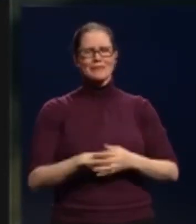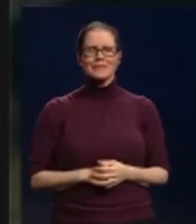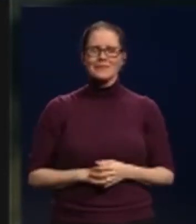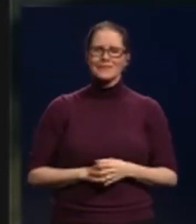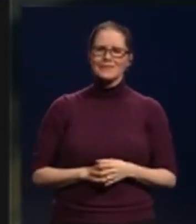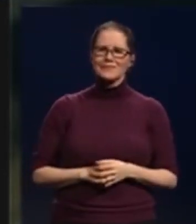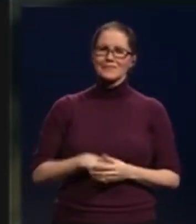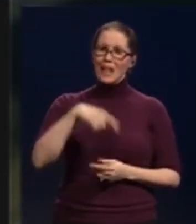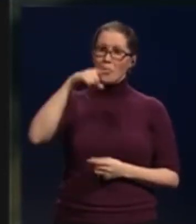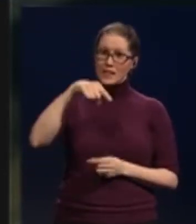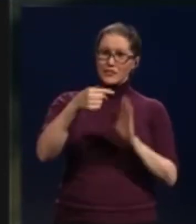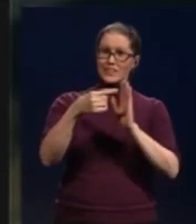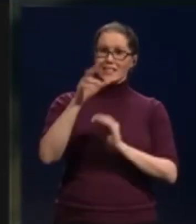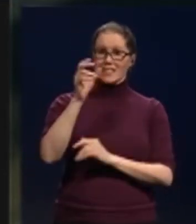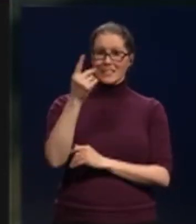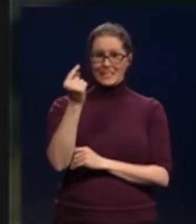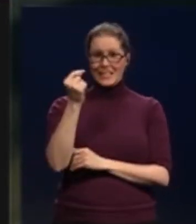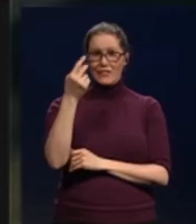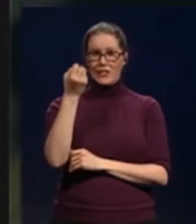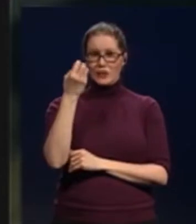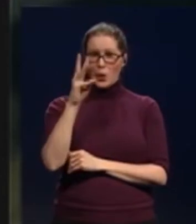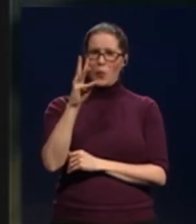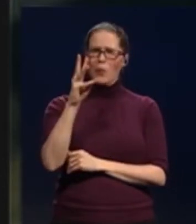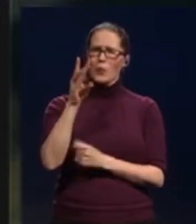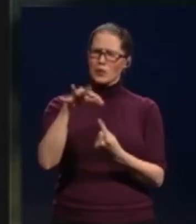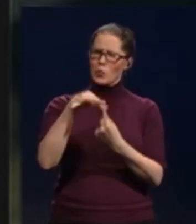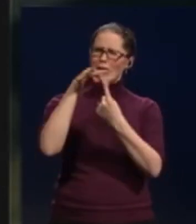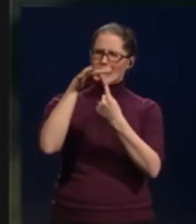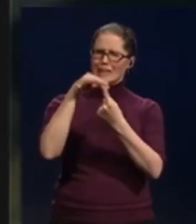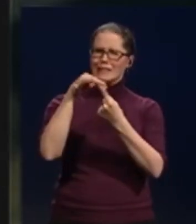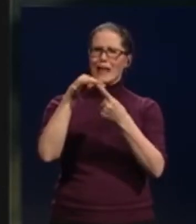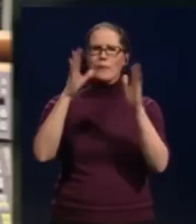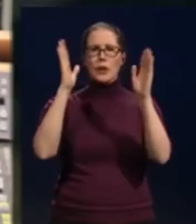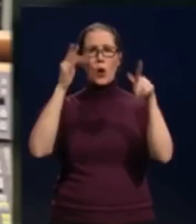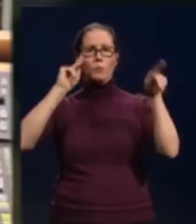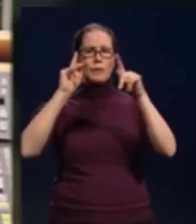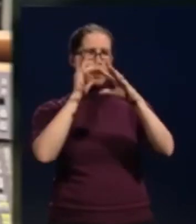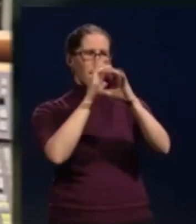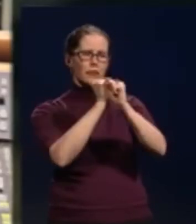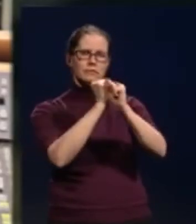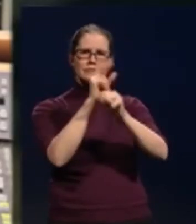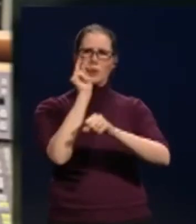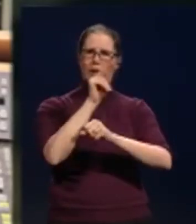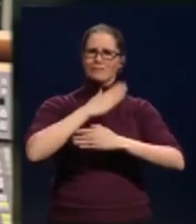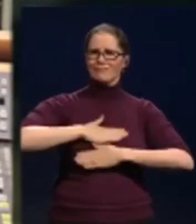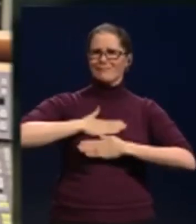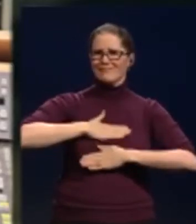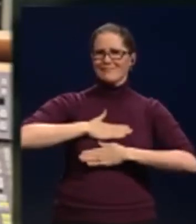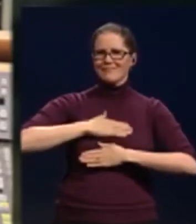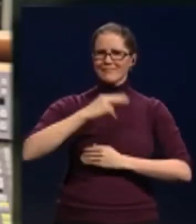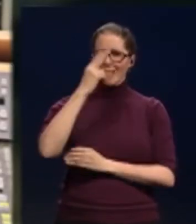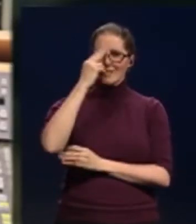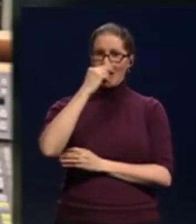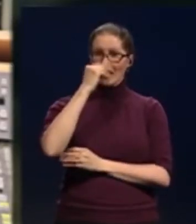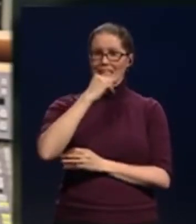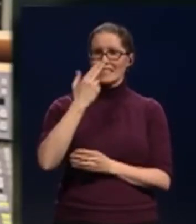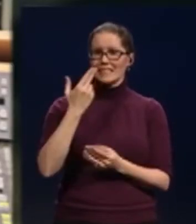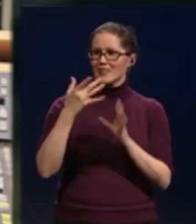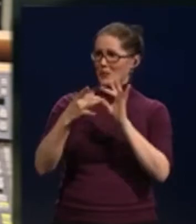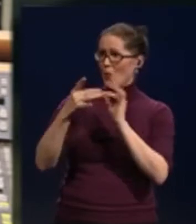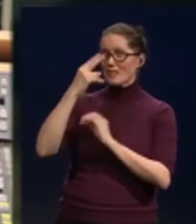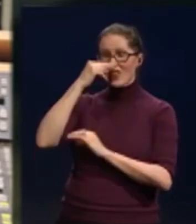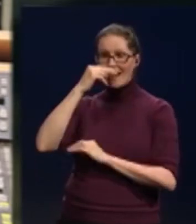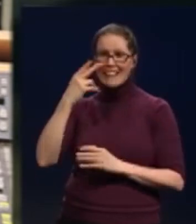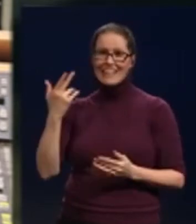unusual package and he's excited for people to tune in and be entertained. It's funny. Yeah, I mean the stories are funny,